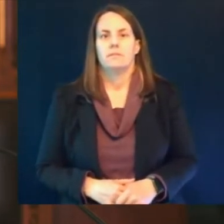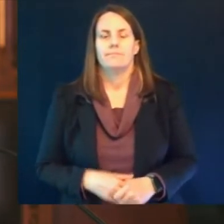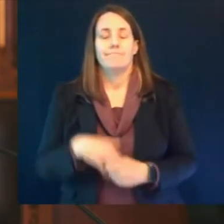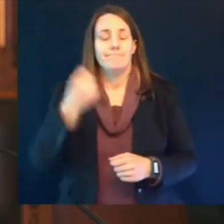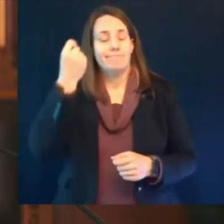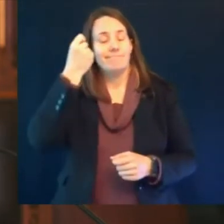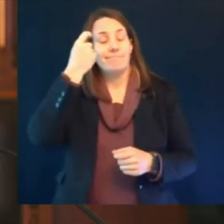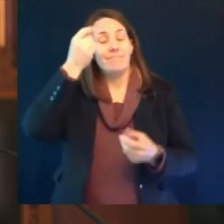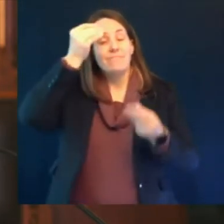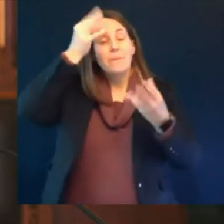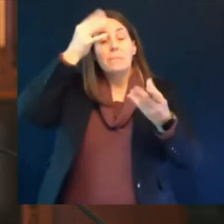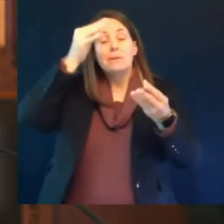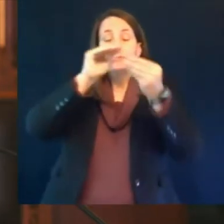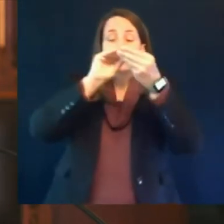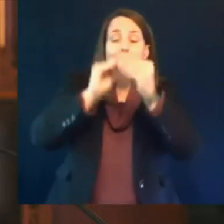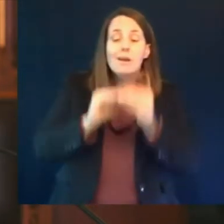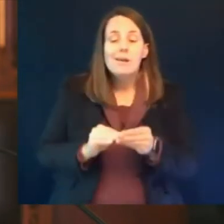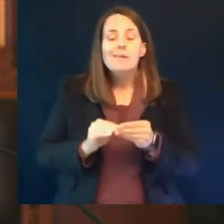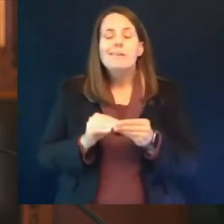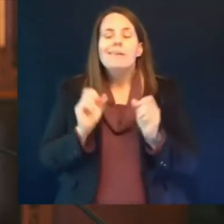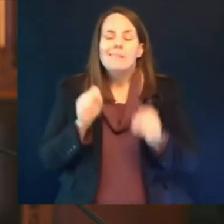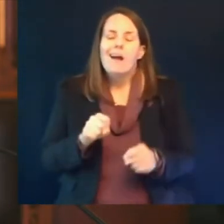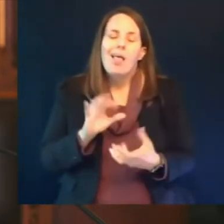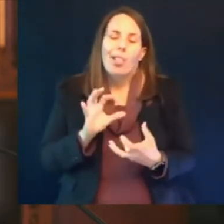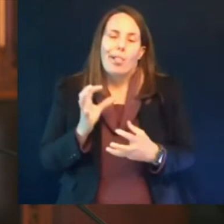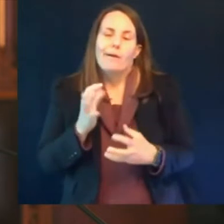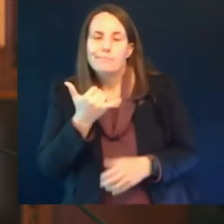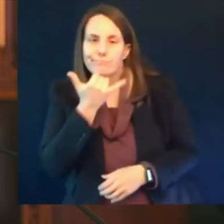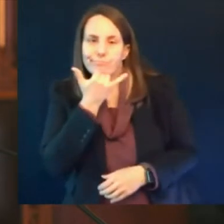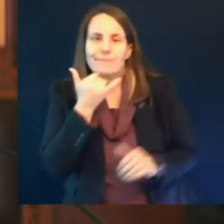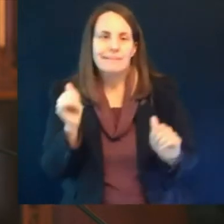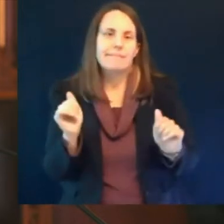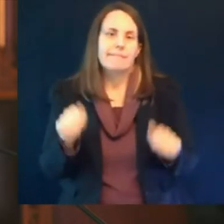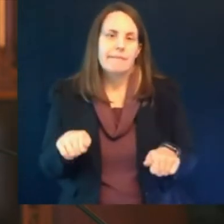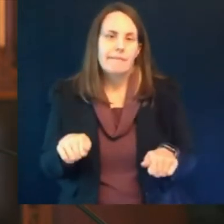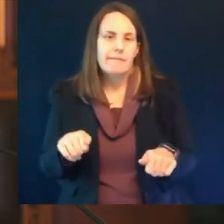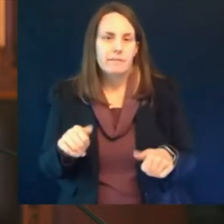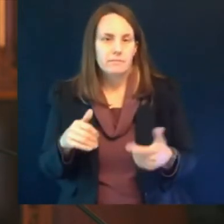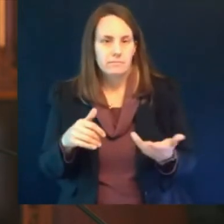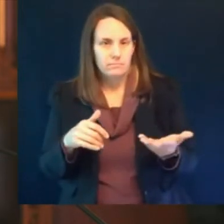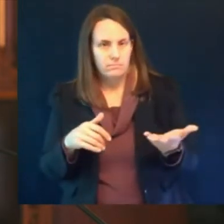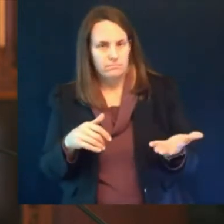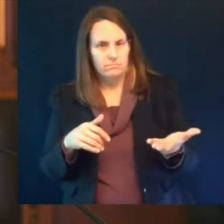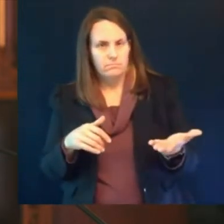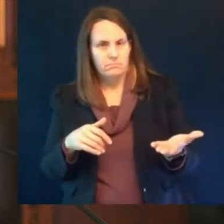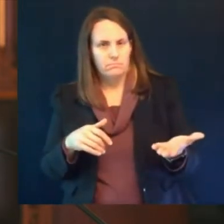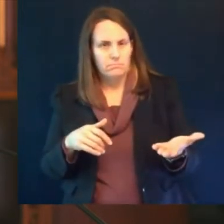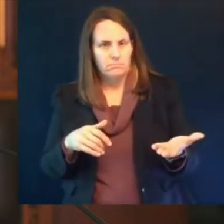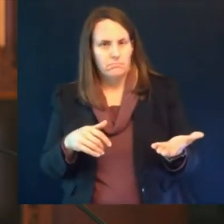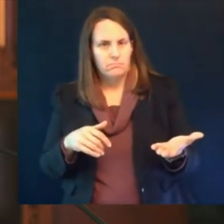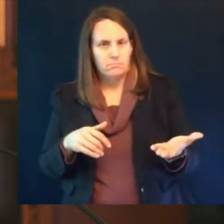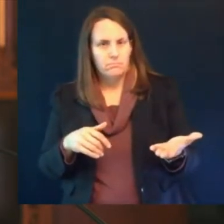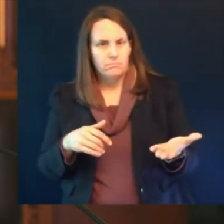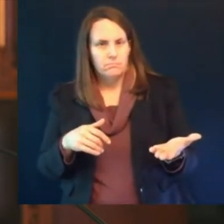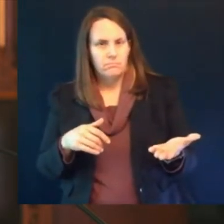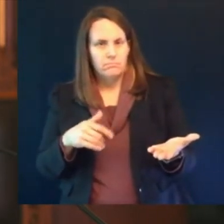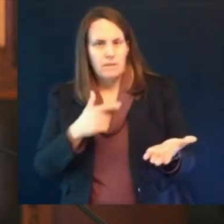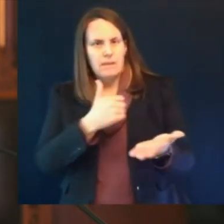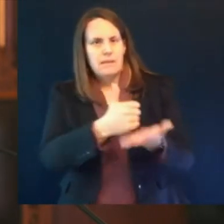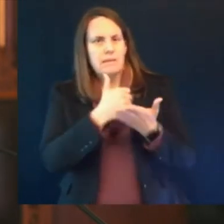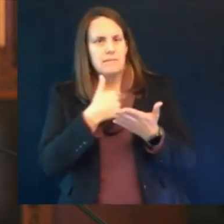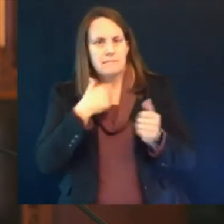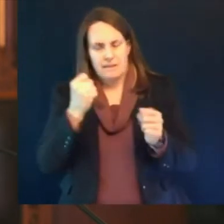action to be taken is to investigate the source of those errors and to correct the data as quickly